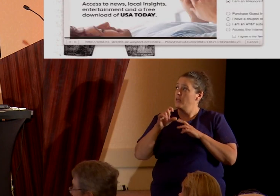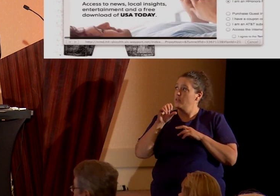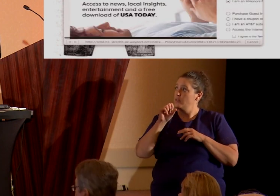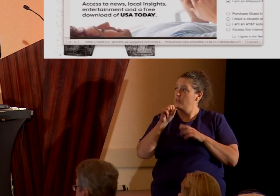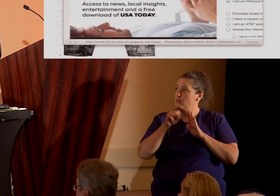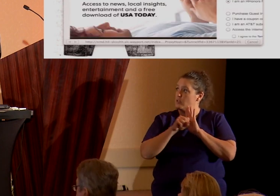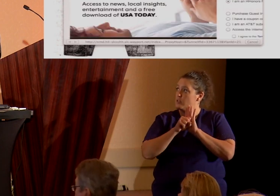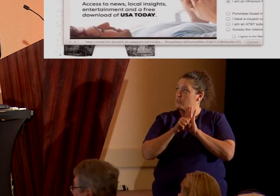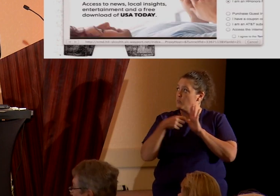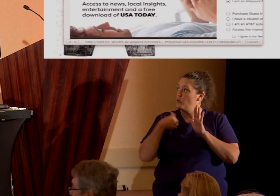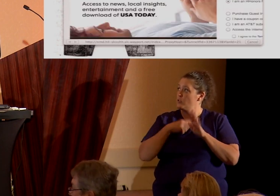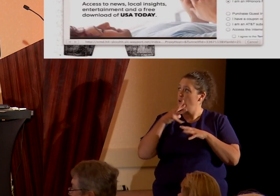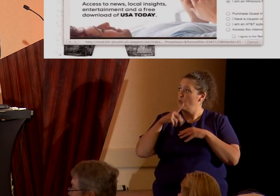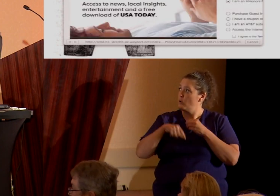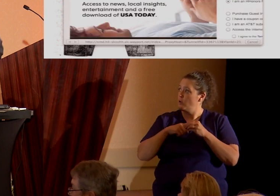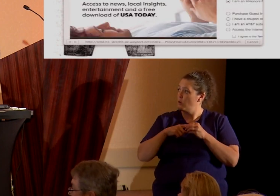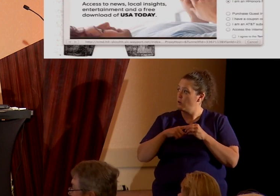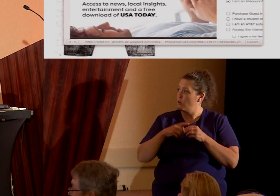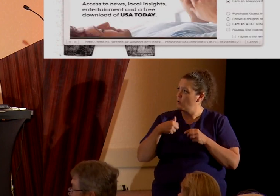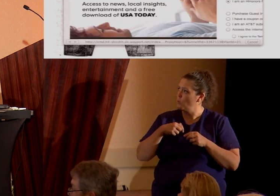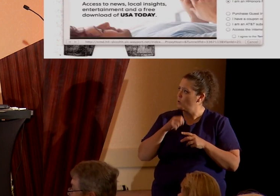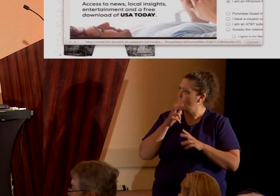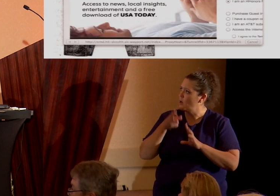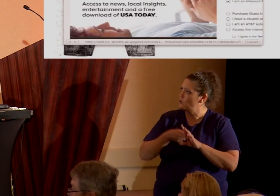about are, what's going on here? We're not joining you, Hilton.